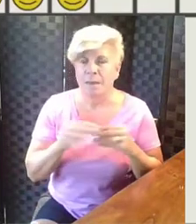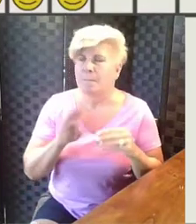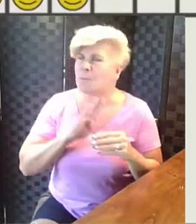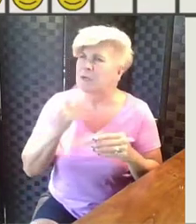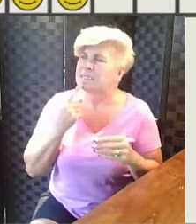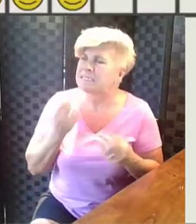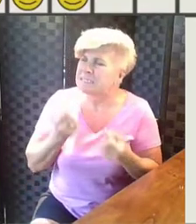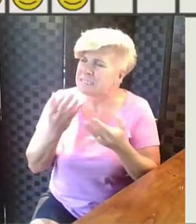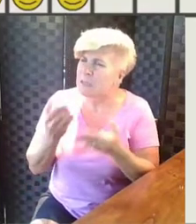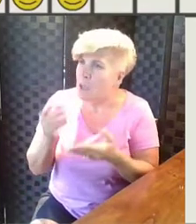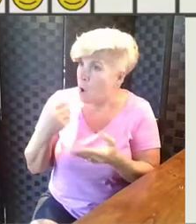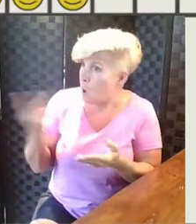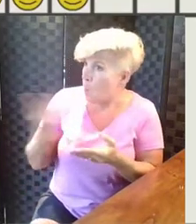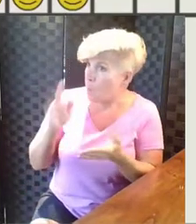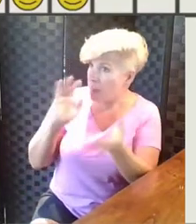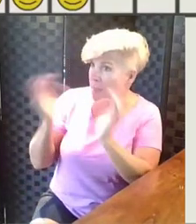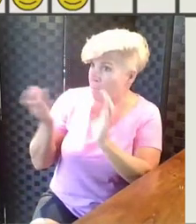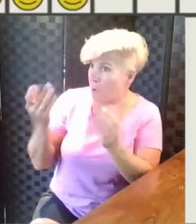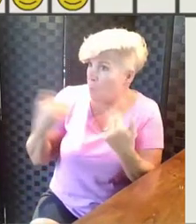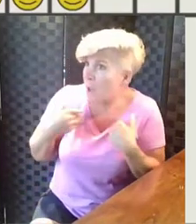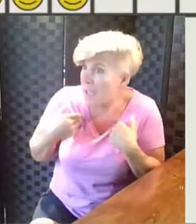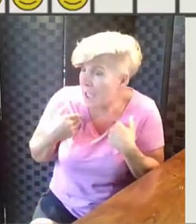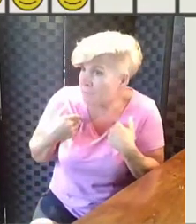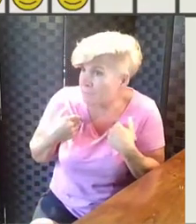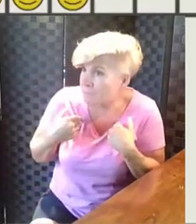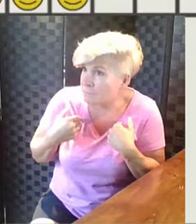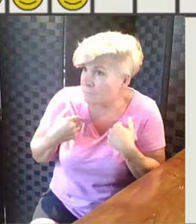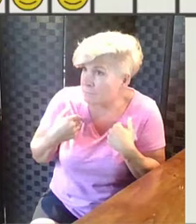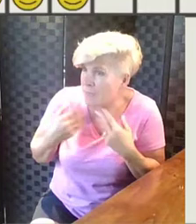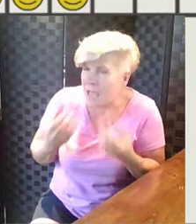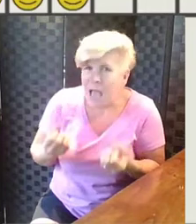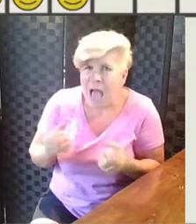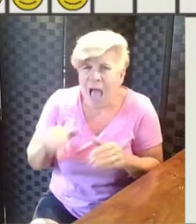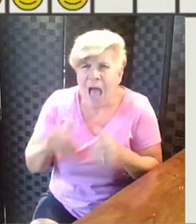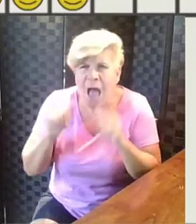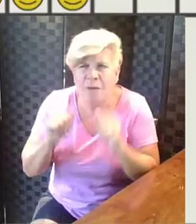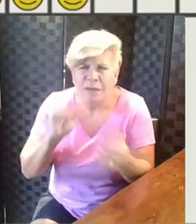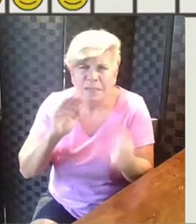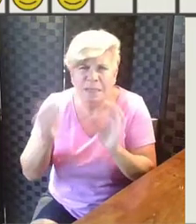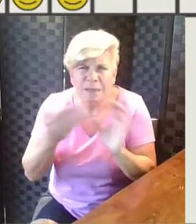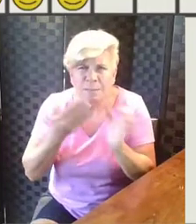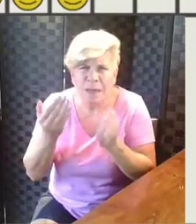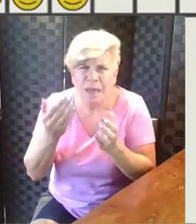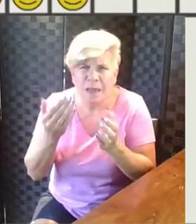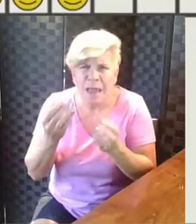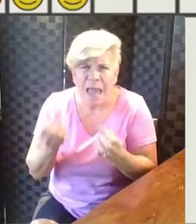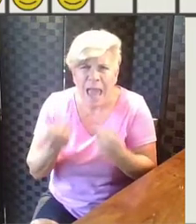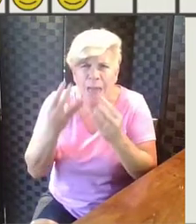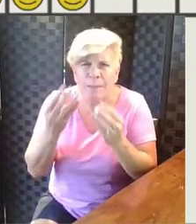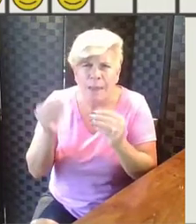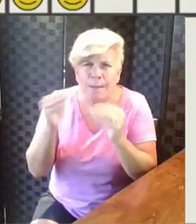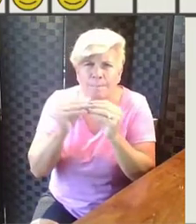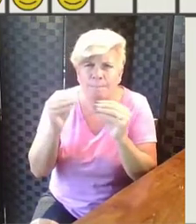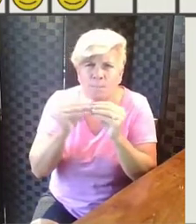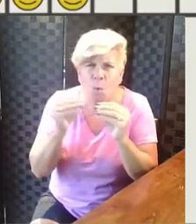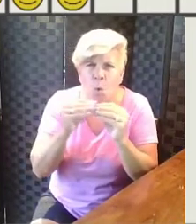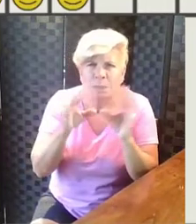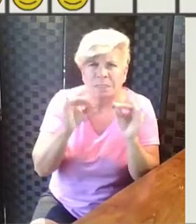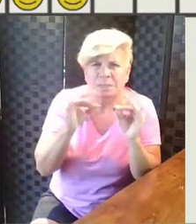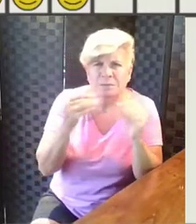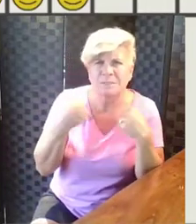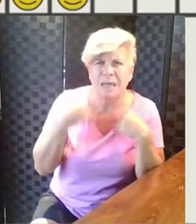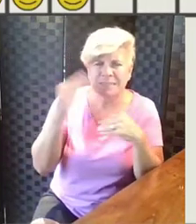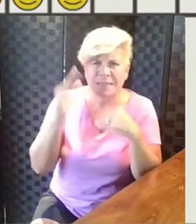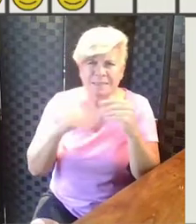suggests that they compare what each of them have. How can they compare their amounts to find out how many more stickers Brian has than